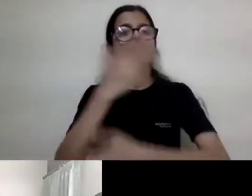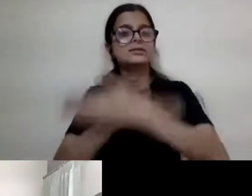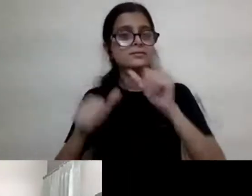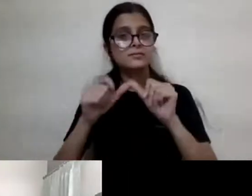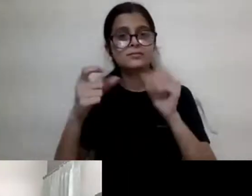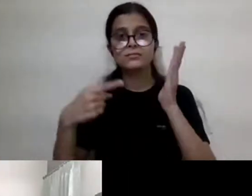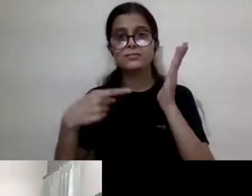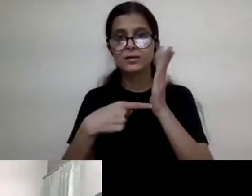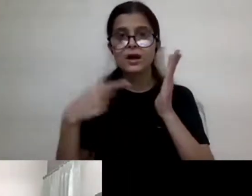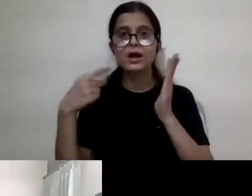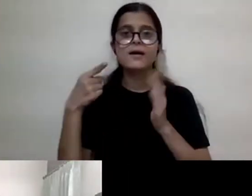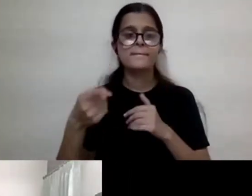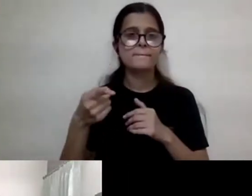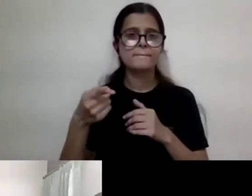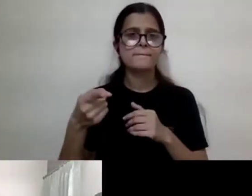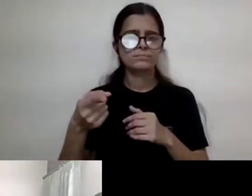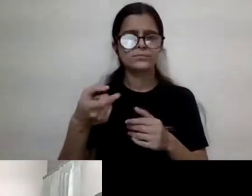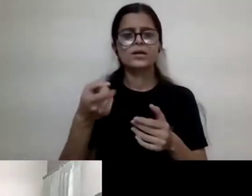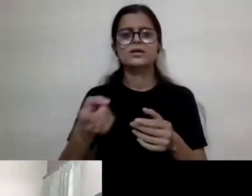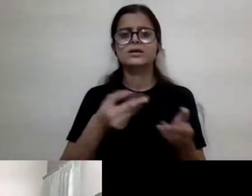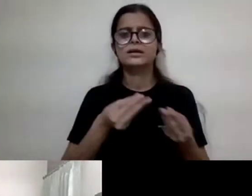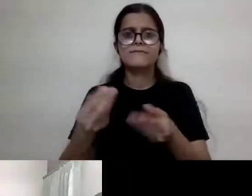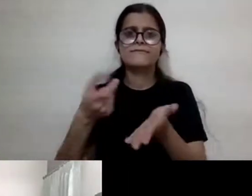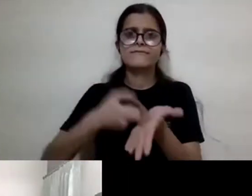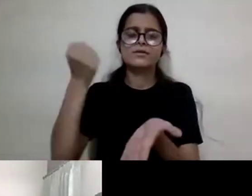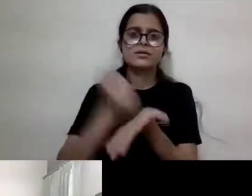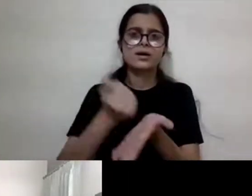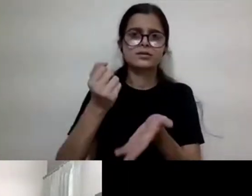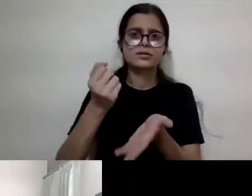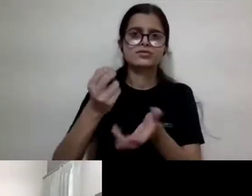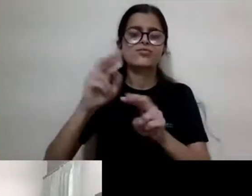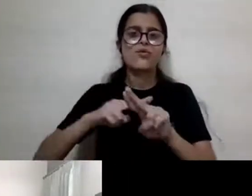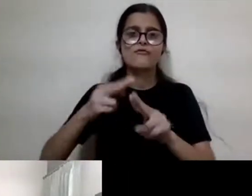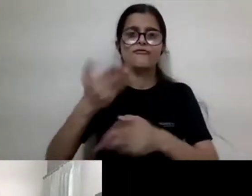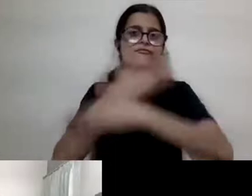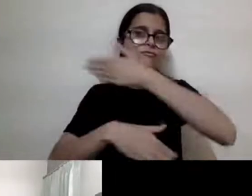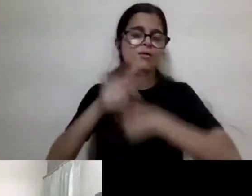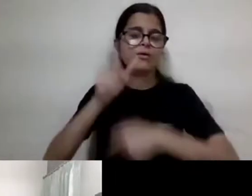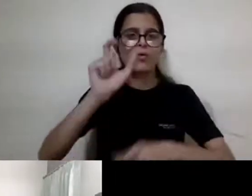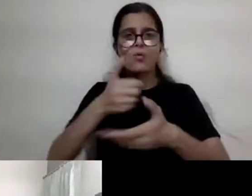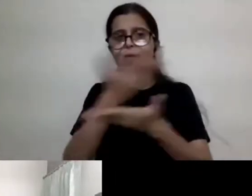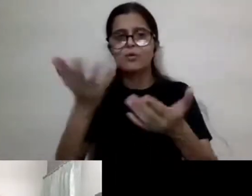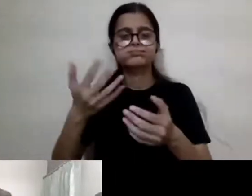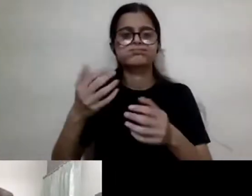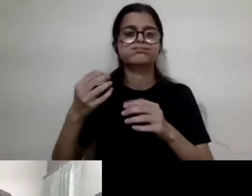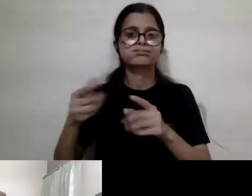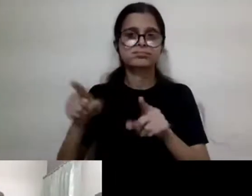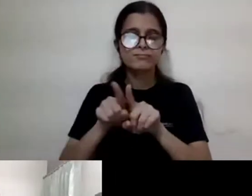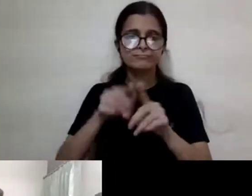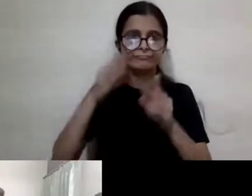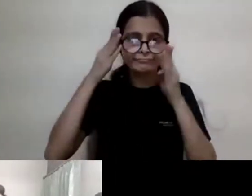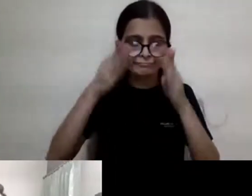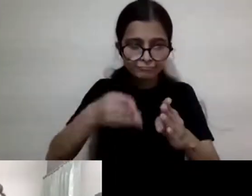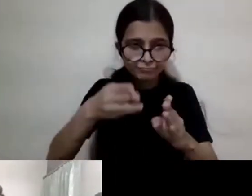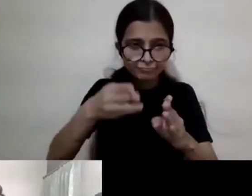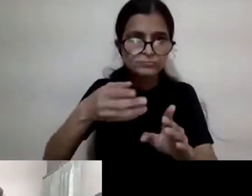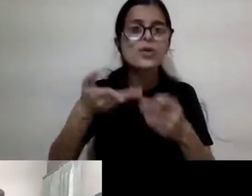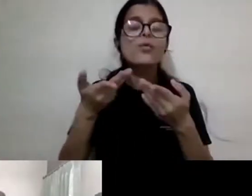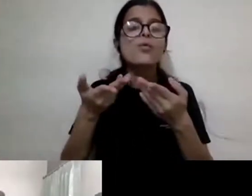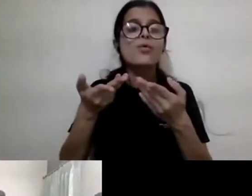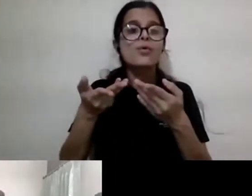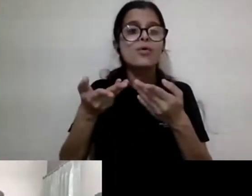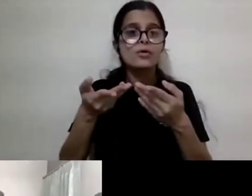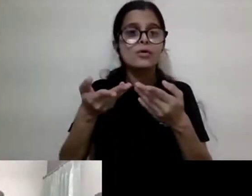a grants rights, uh, to people or, or emphasizes the rights that were sort of in the, in other legislation,